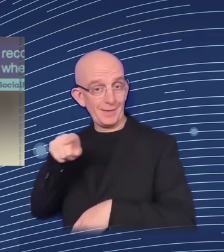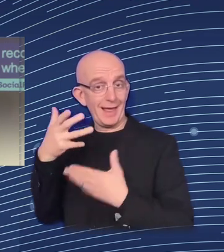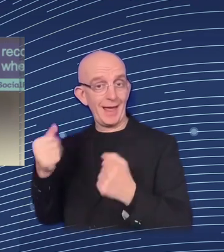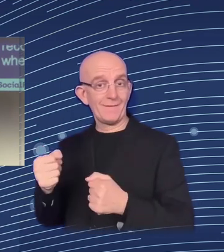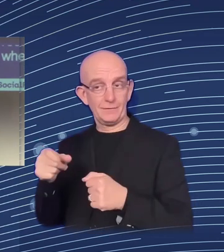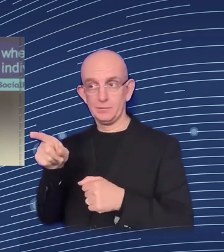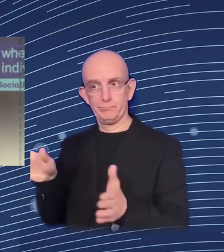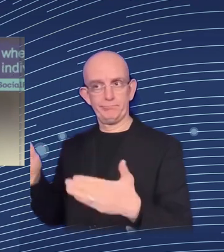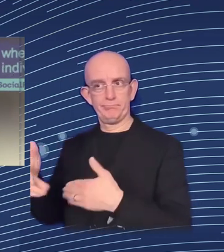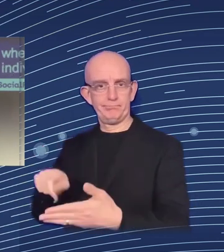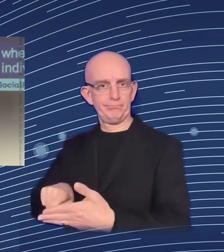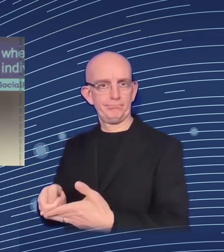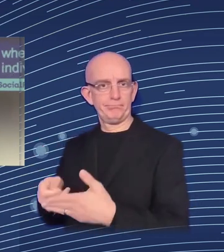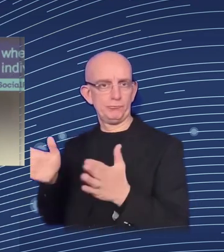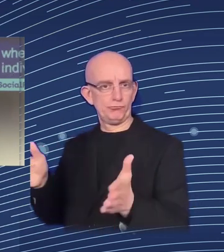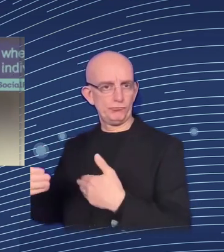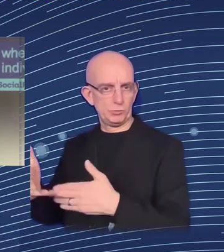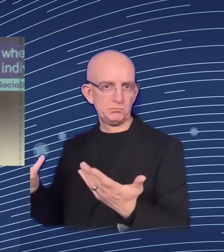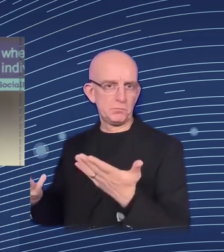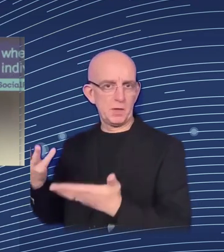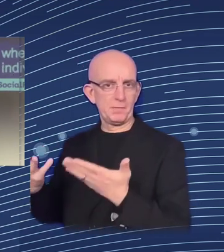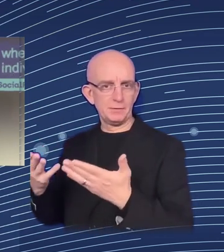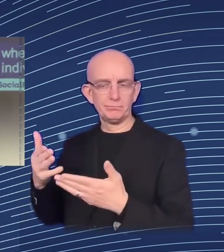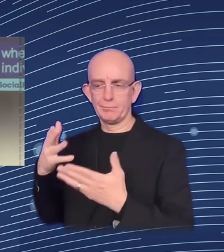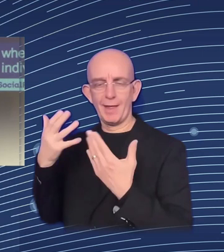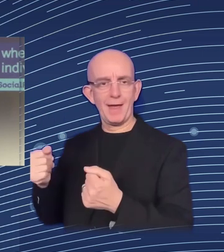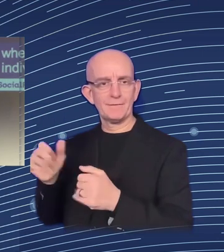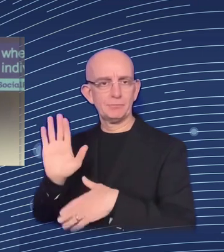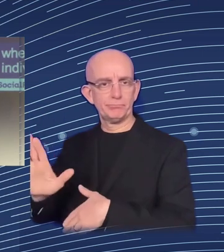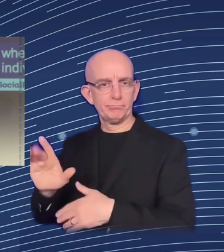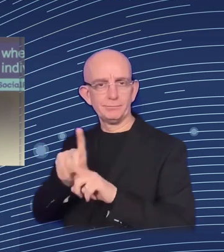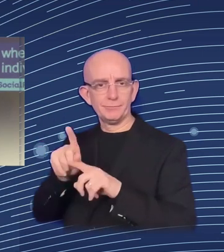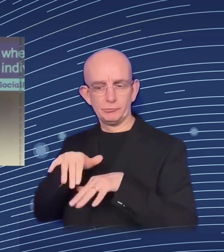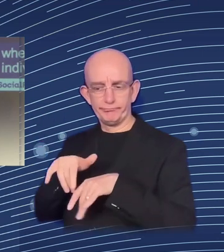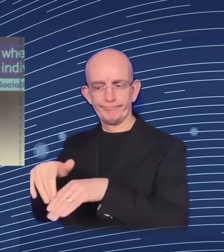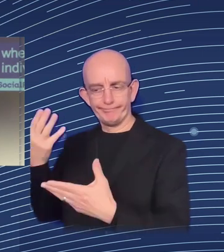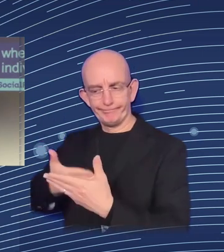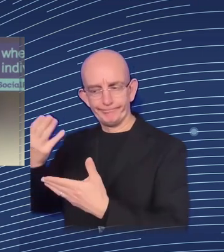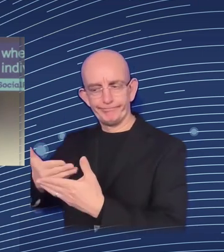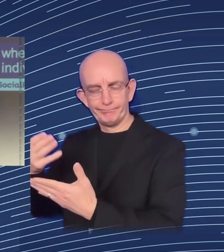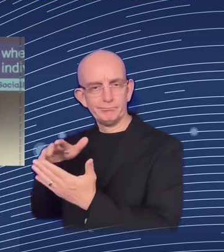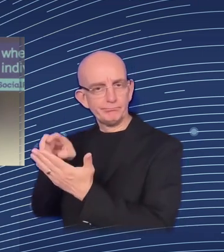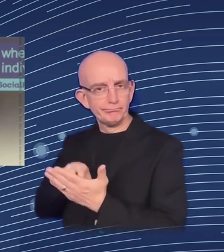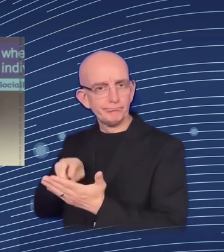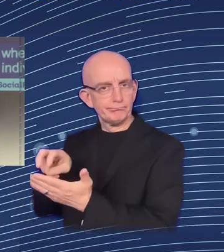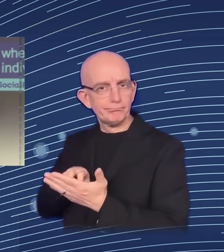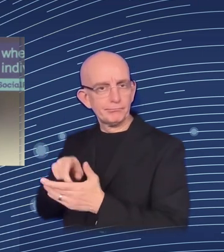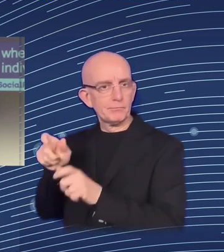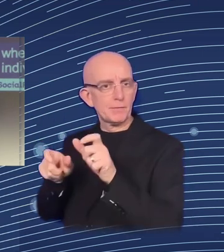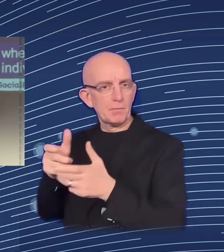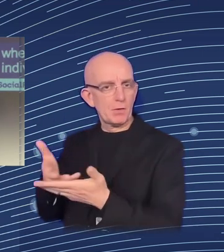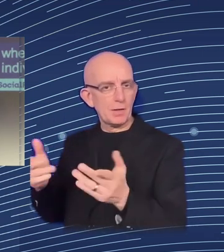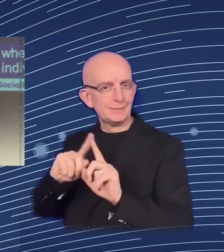anonymized and all that, but you can get that, right? So that's really a very important thing for employment interventions.